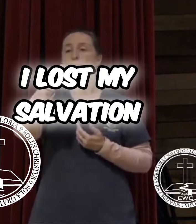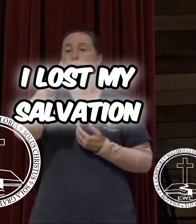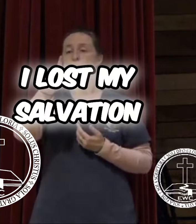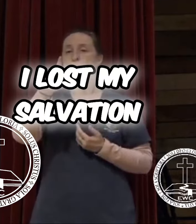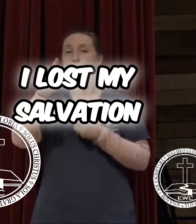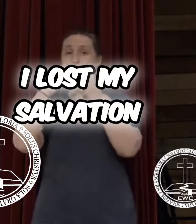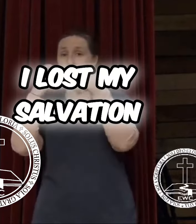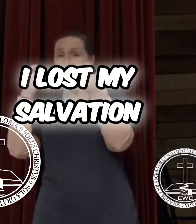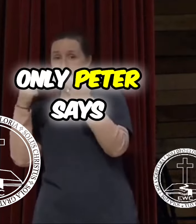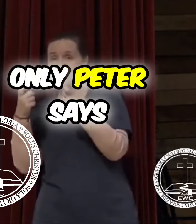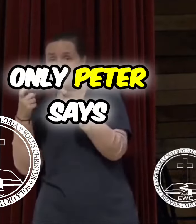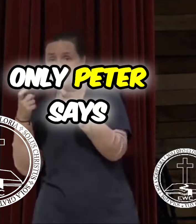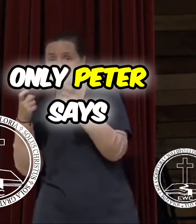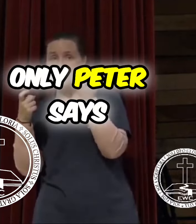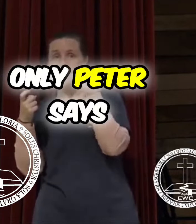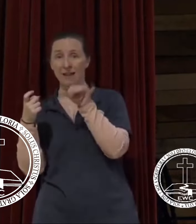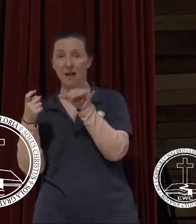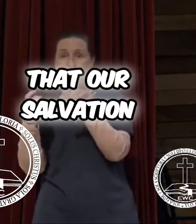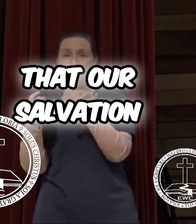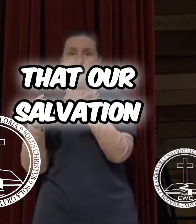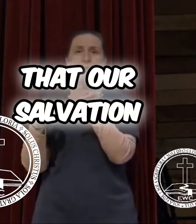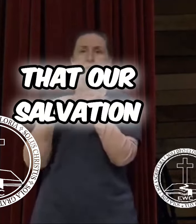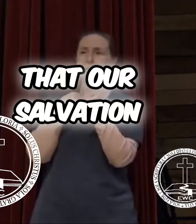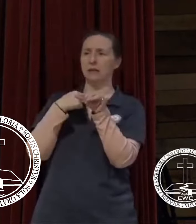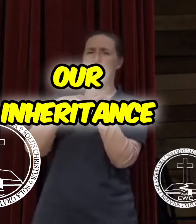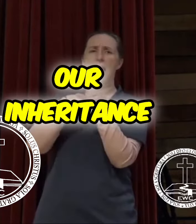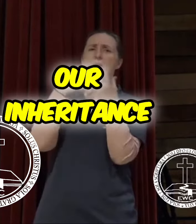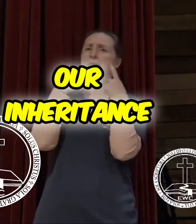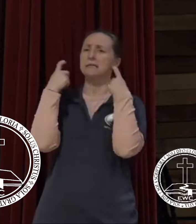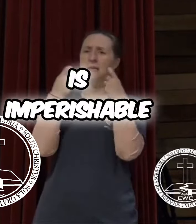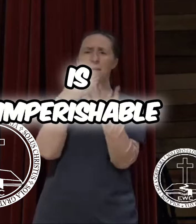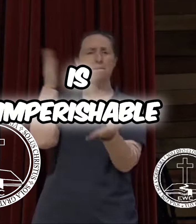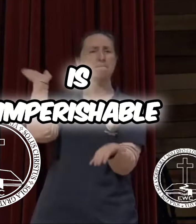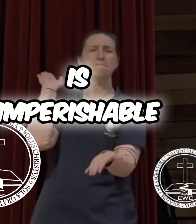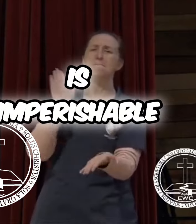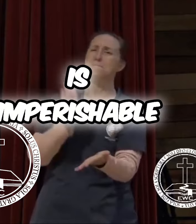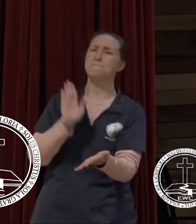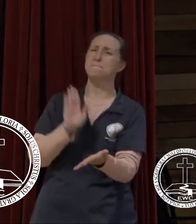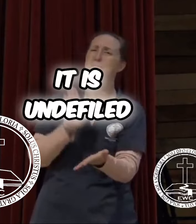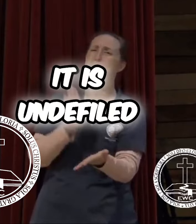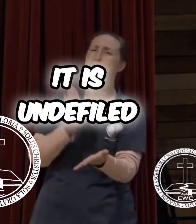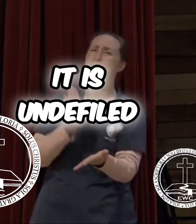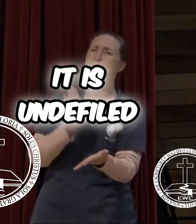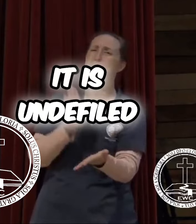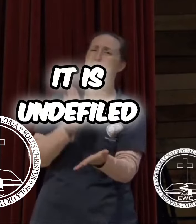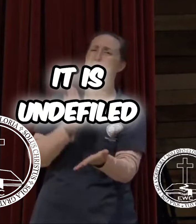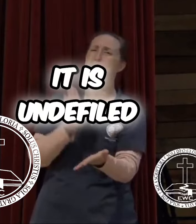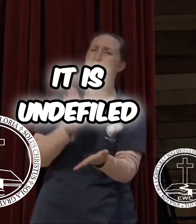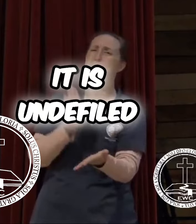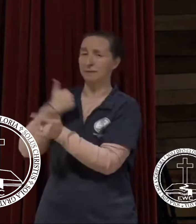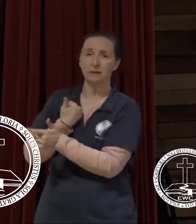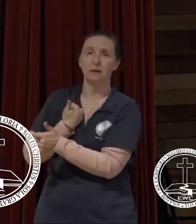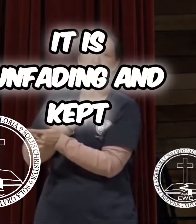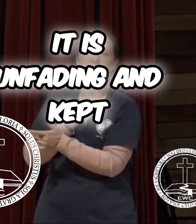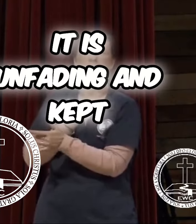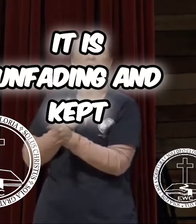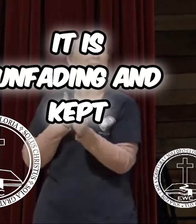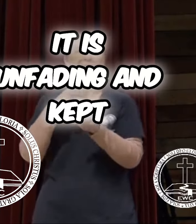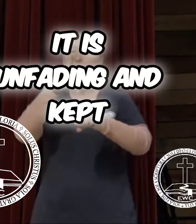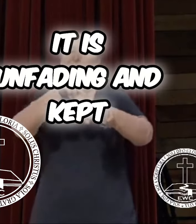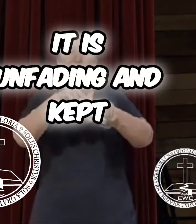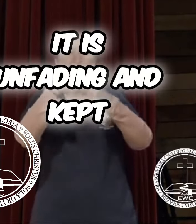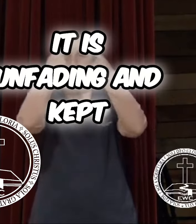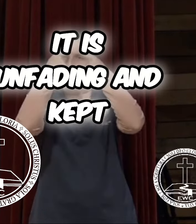I lost my salvation. Only Peter says that our salvation, our inheritance, is imperishable. It is undefiled. It is